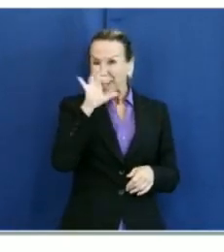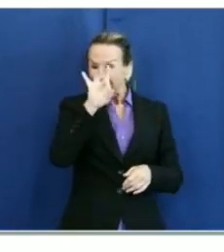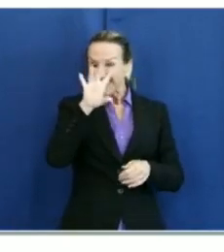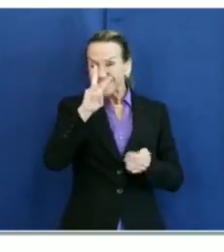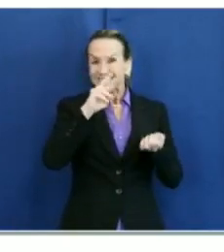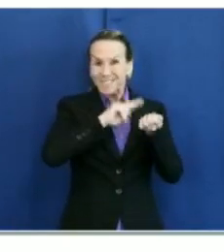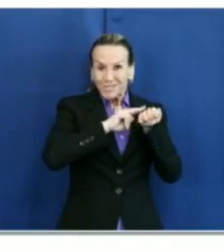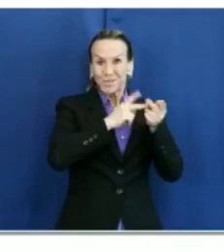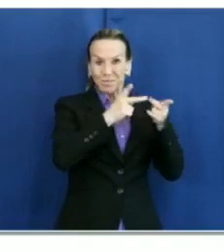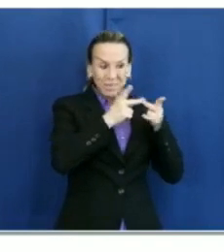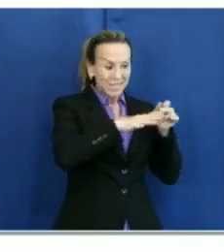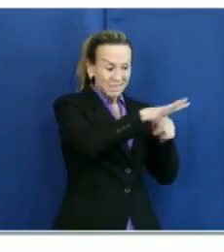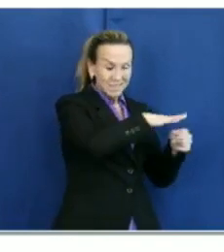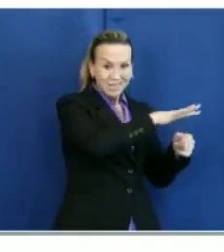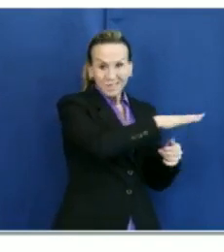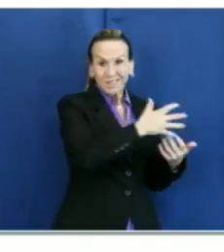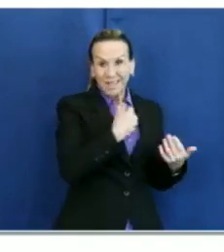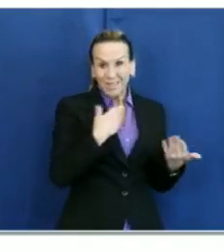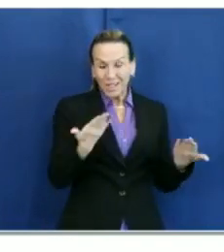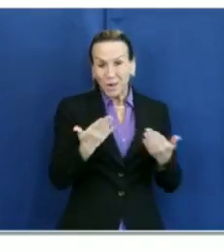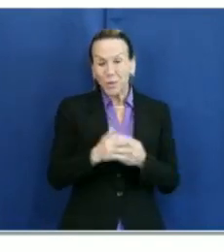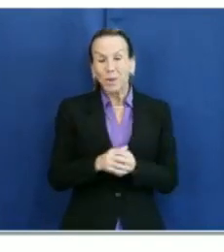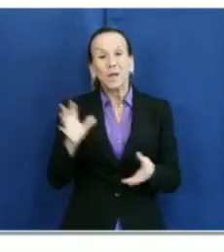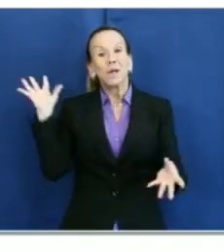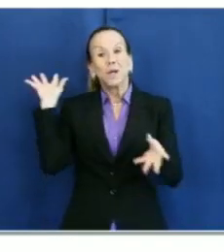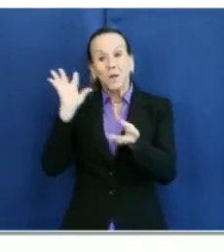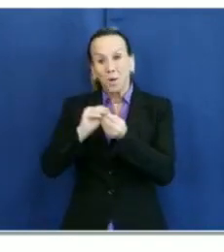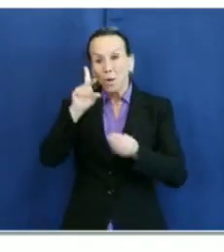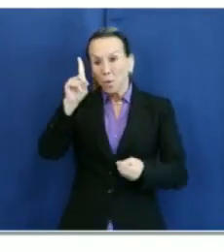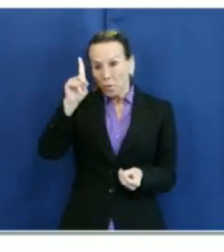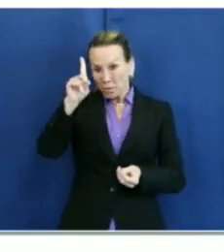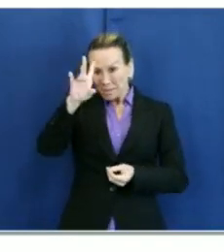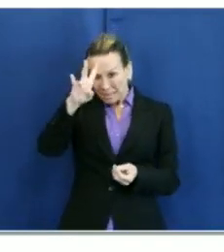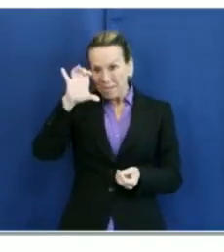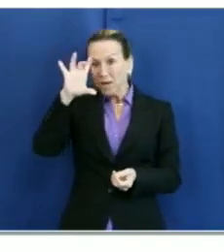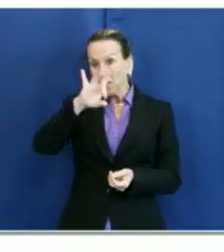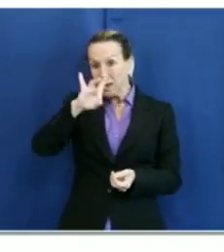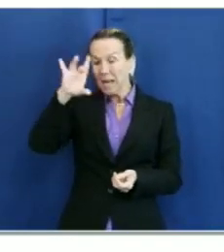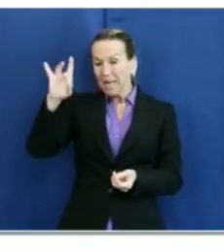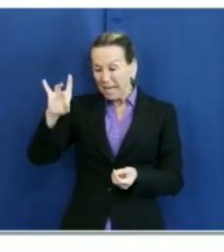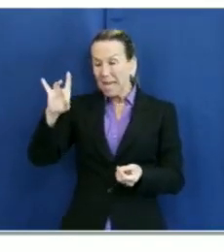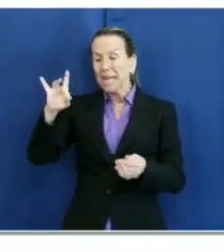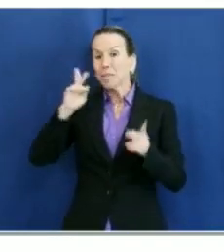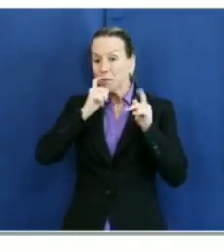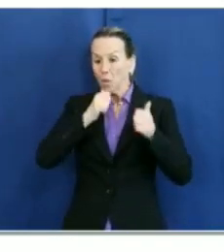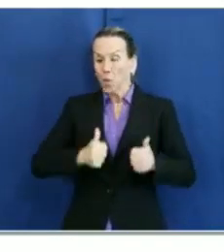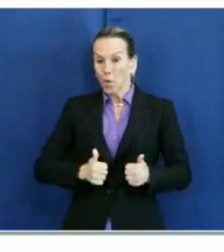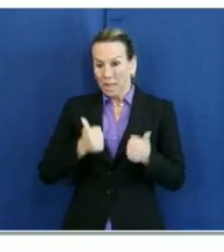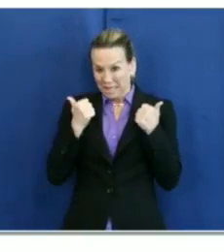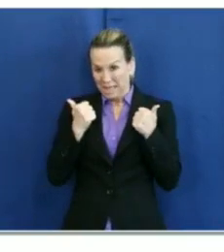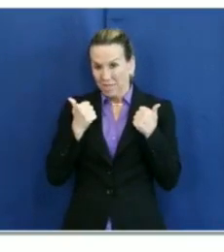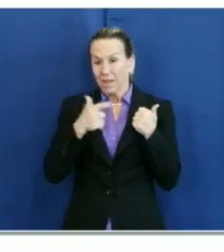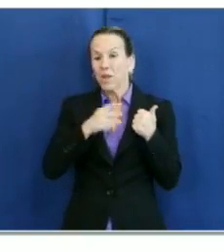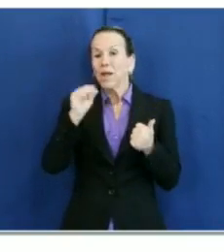In total, there have been 788 residents and 515 staff members with the laboratory